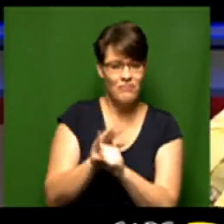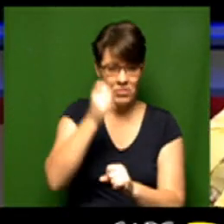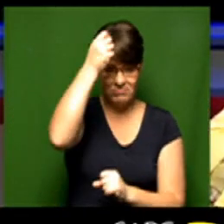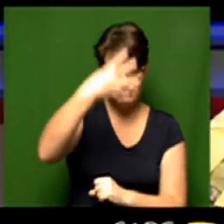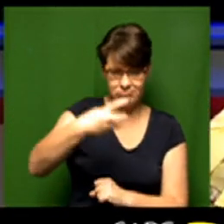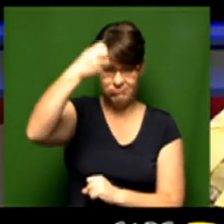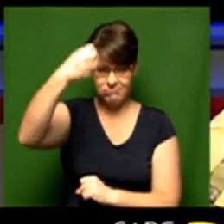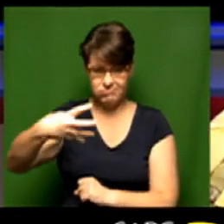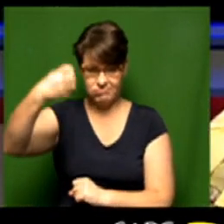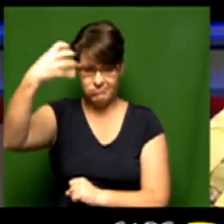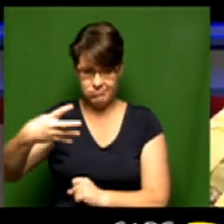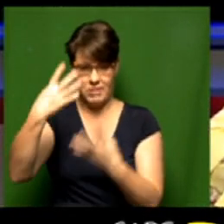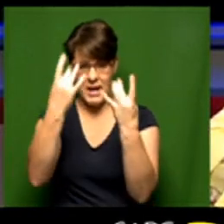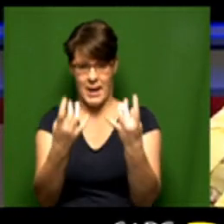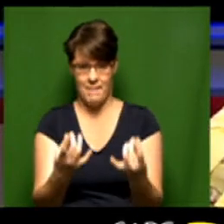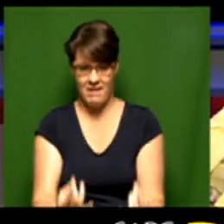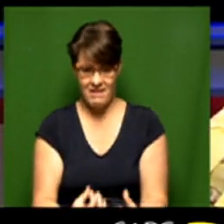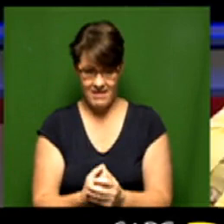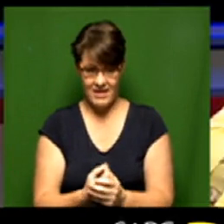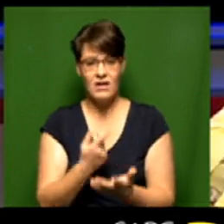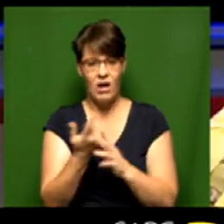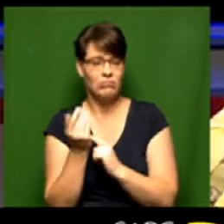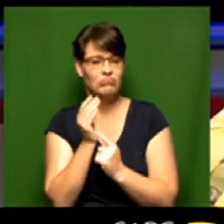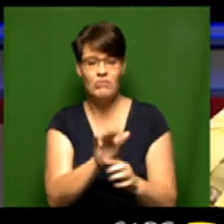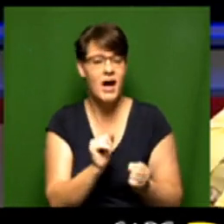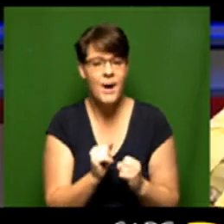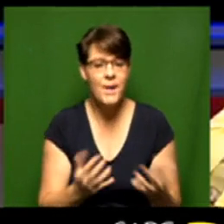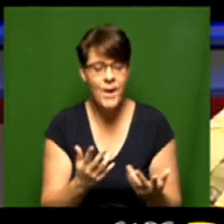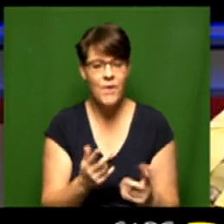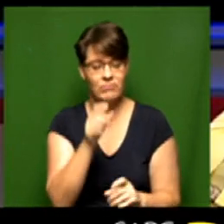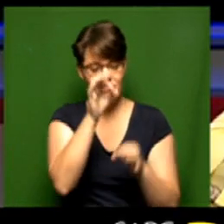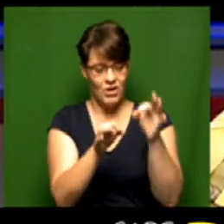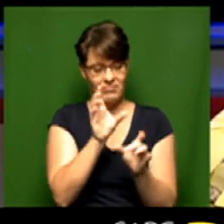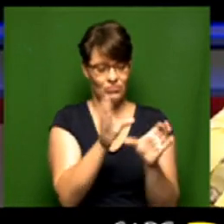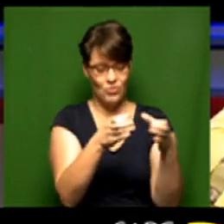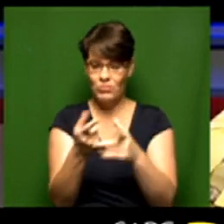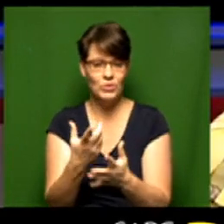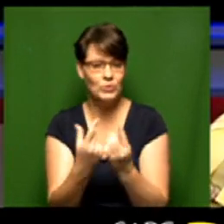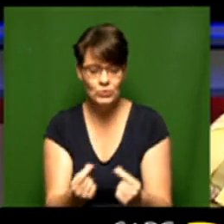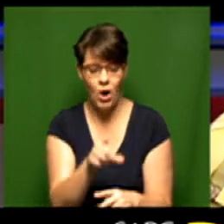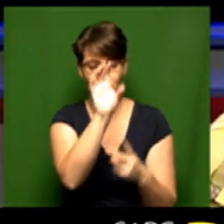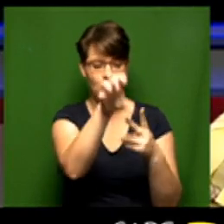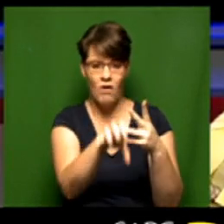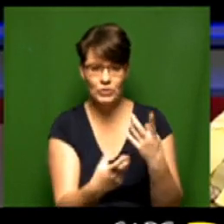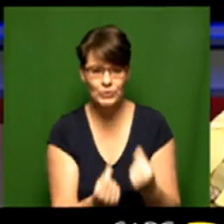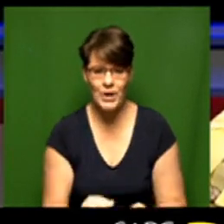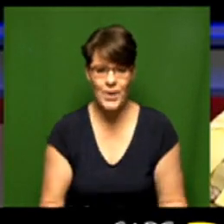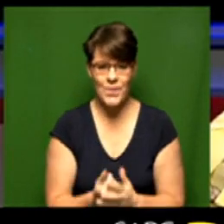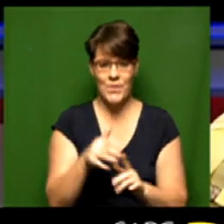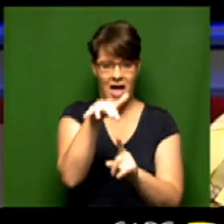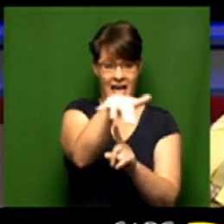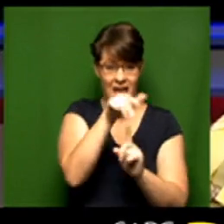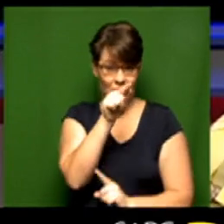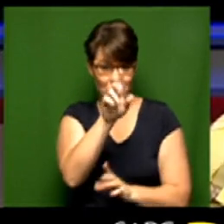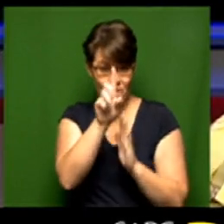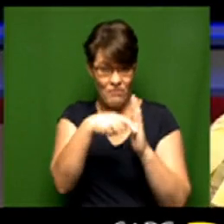with different numbers and different things that will indicate how the respective parties are doing how the provinces are doing how the areas that